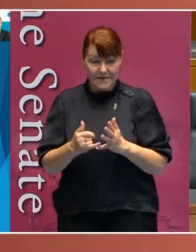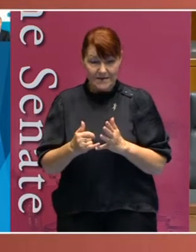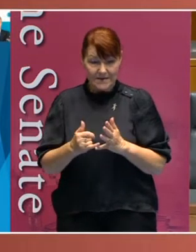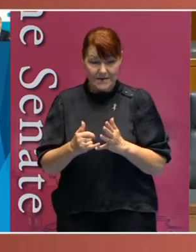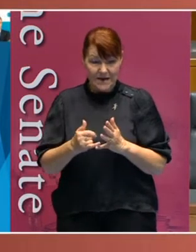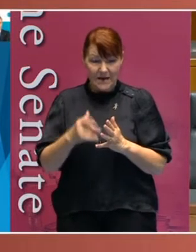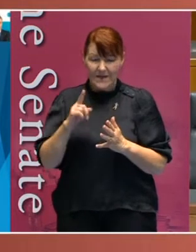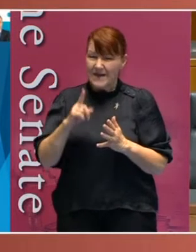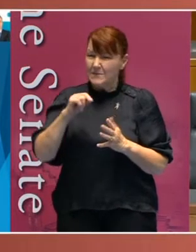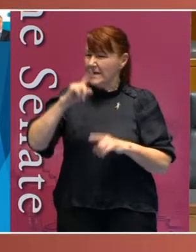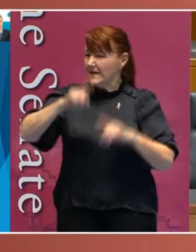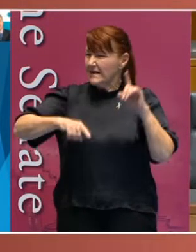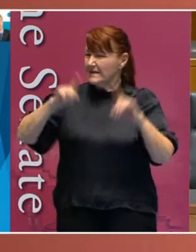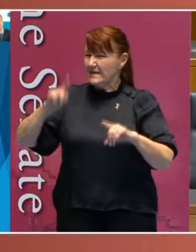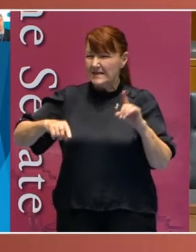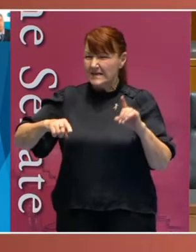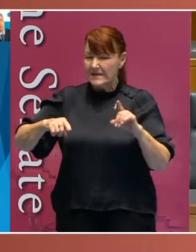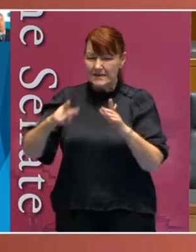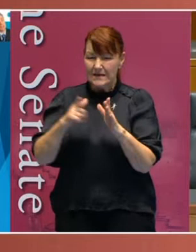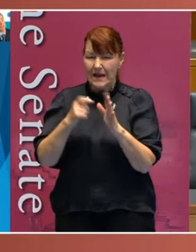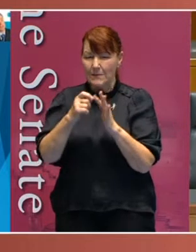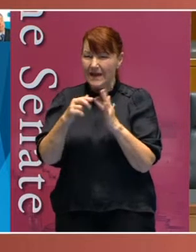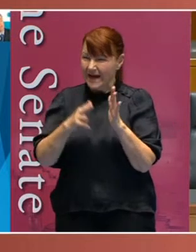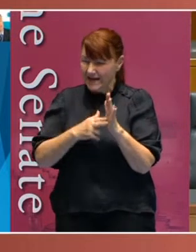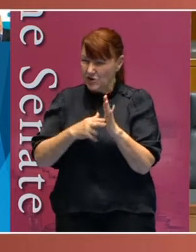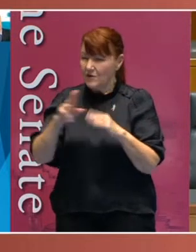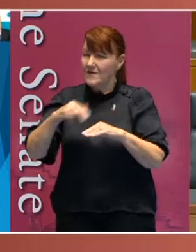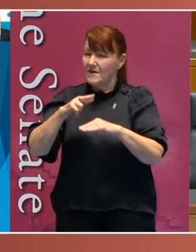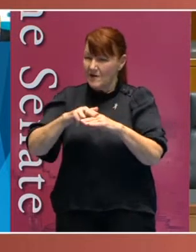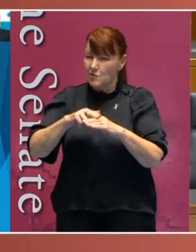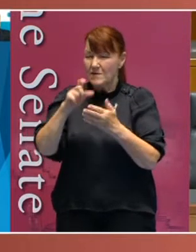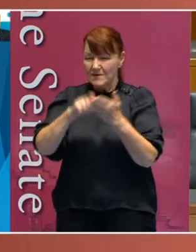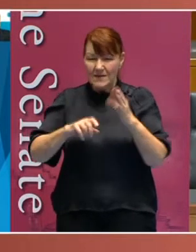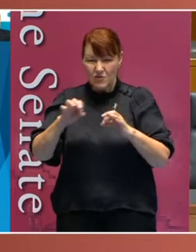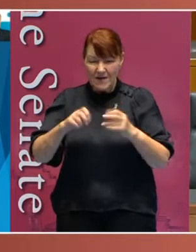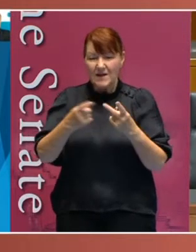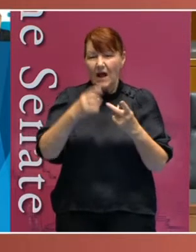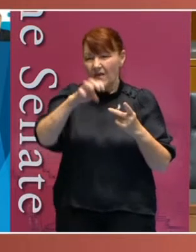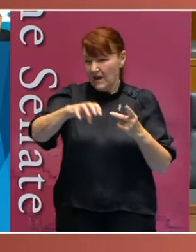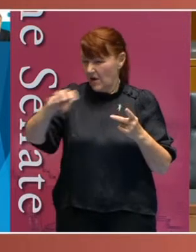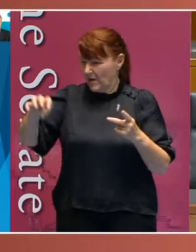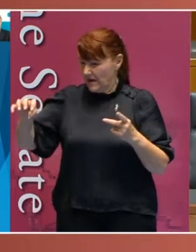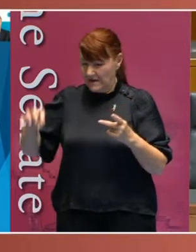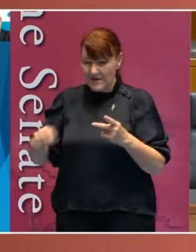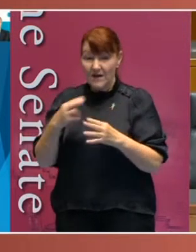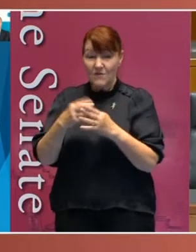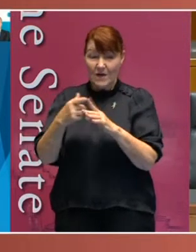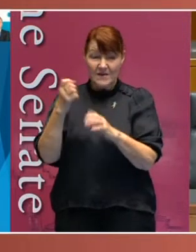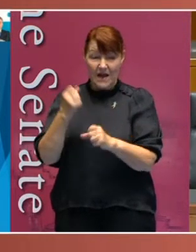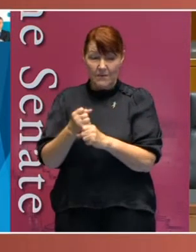inconsistent application of the National Disability Strategy in other areas. For example,